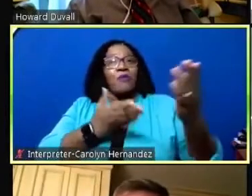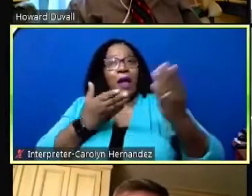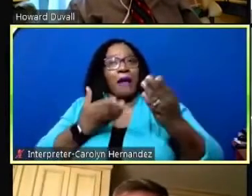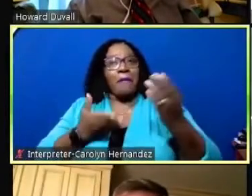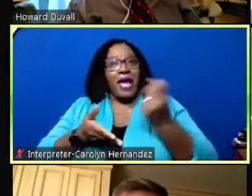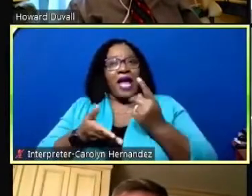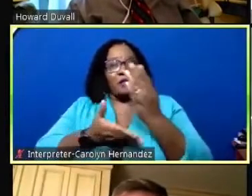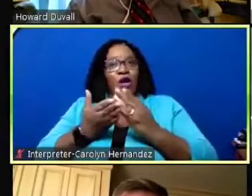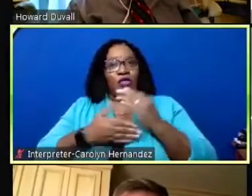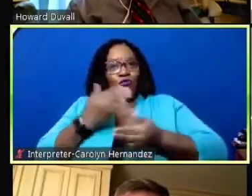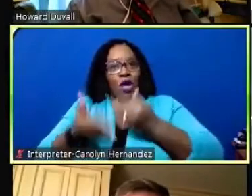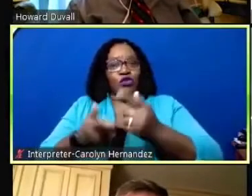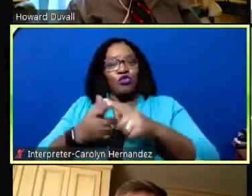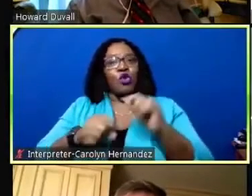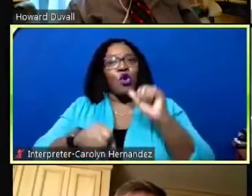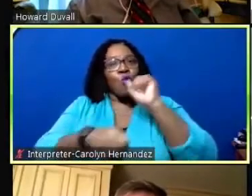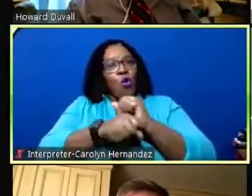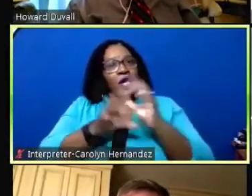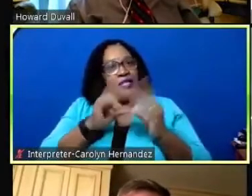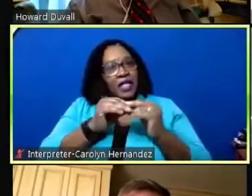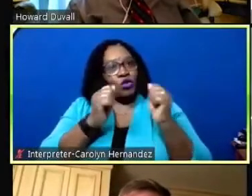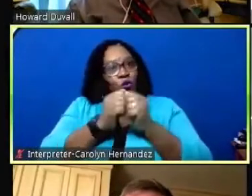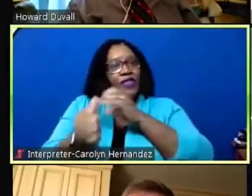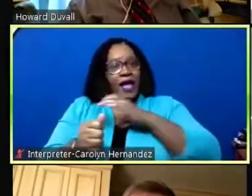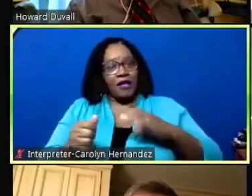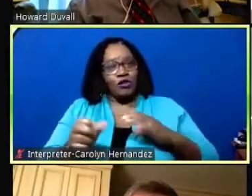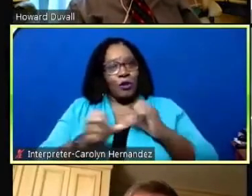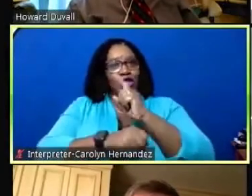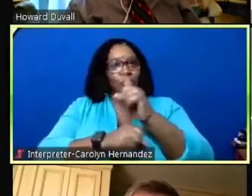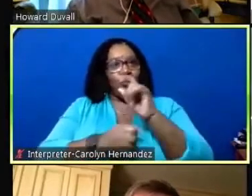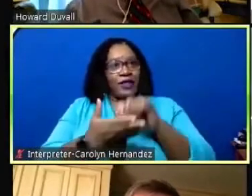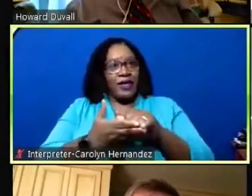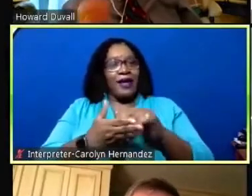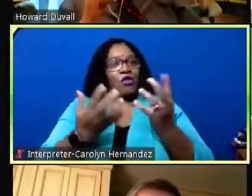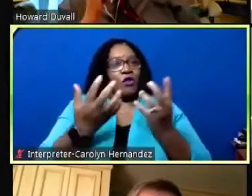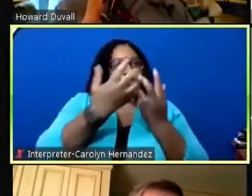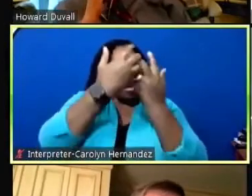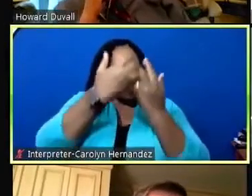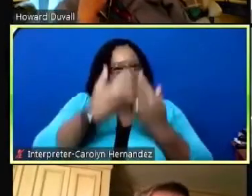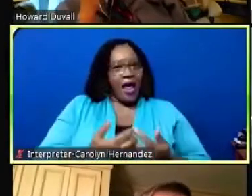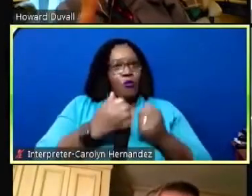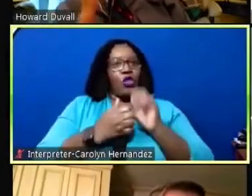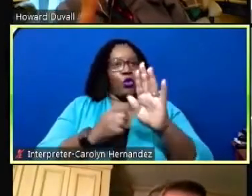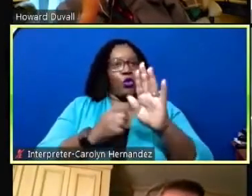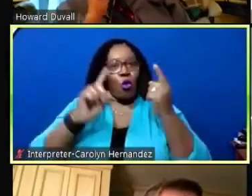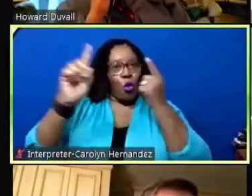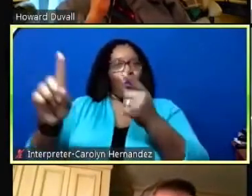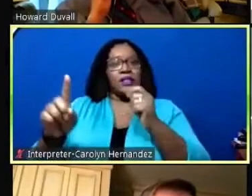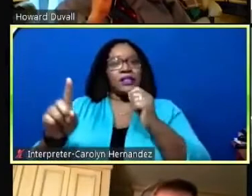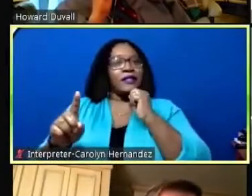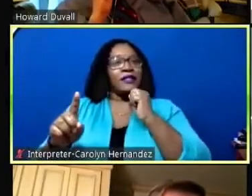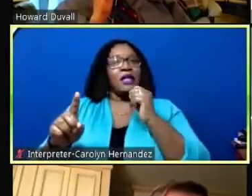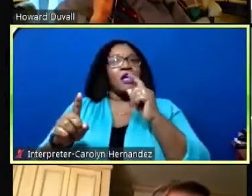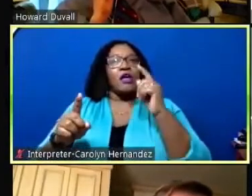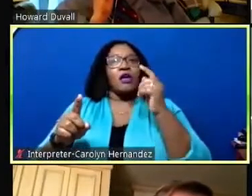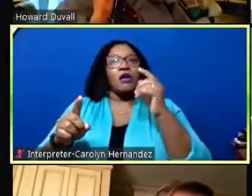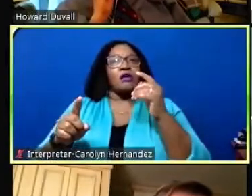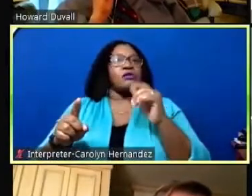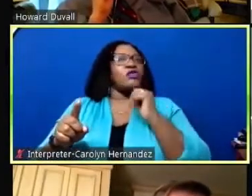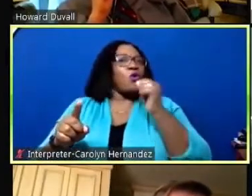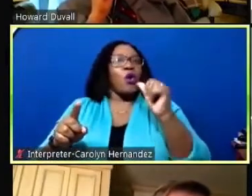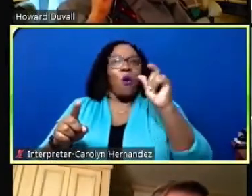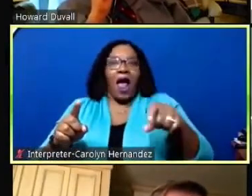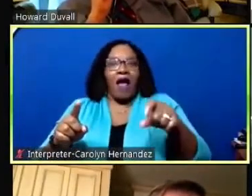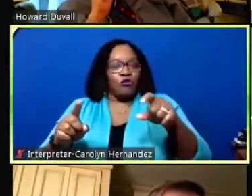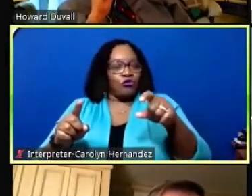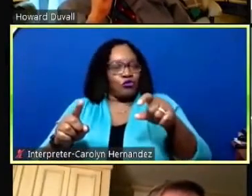that process to a work session to council to make sure those are aligned with you all's goals and not so that we don't have to to do